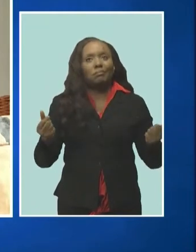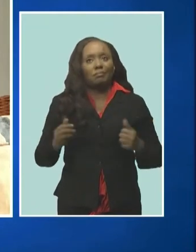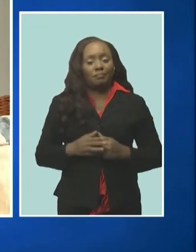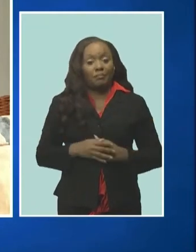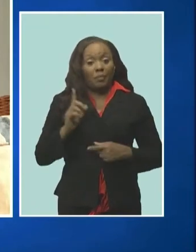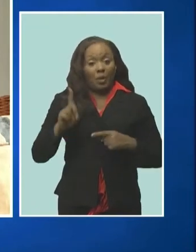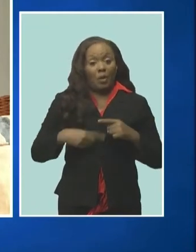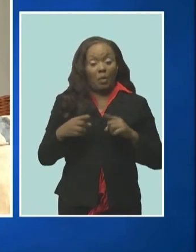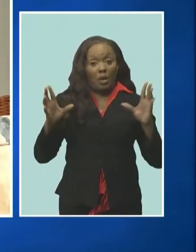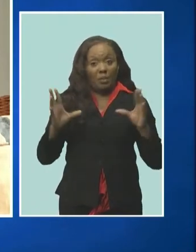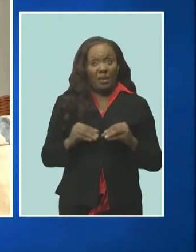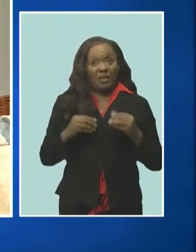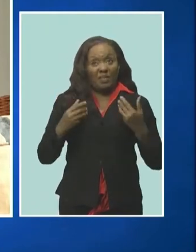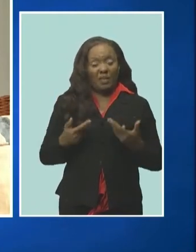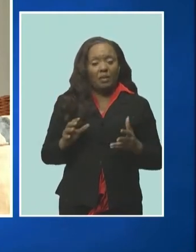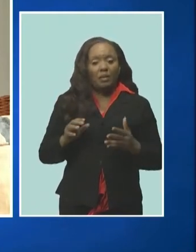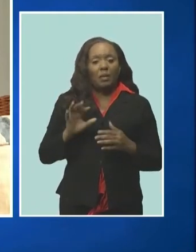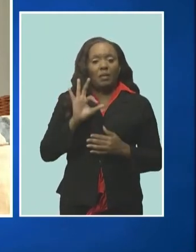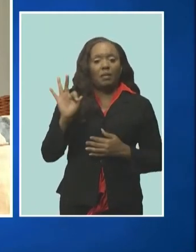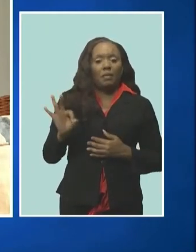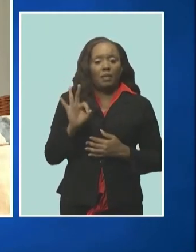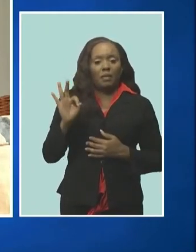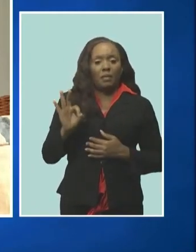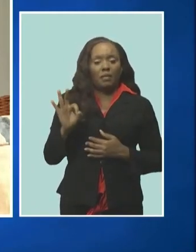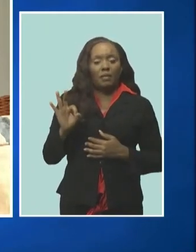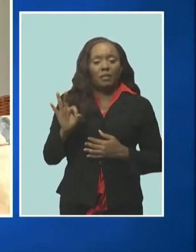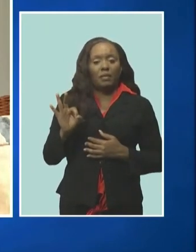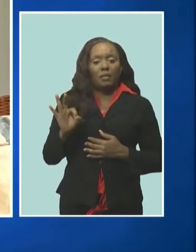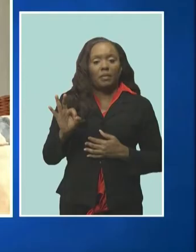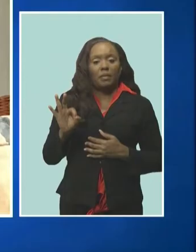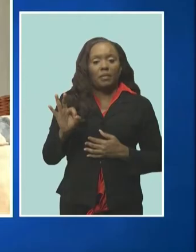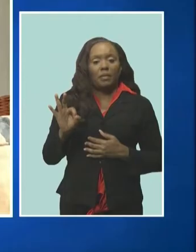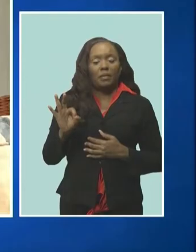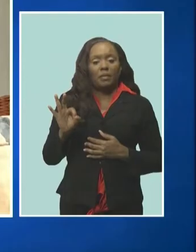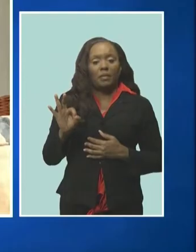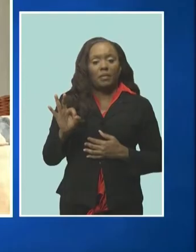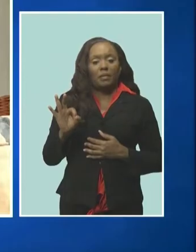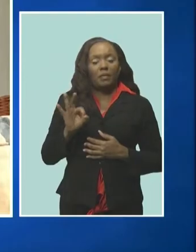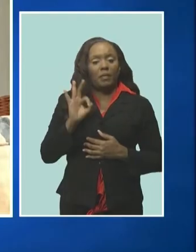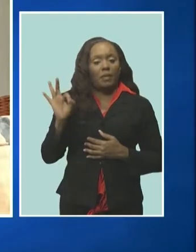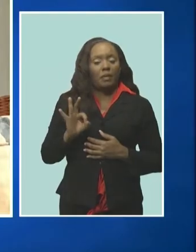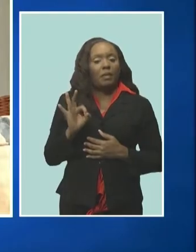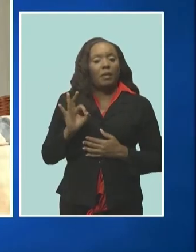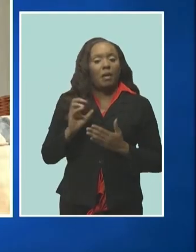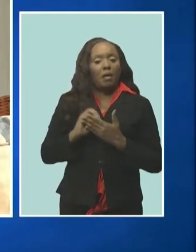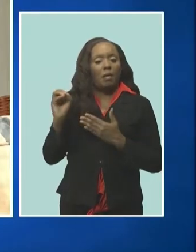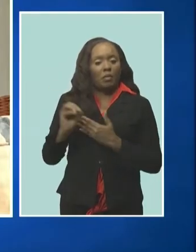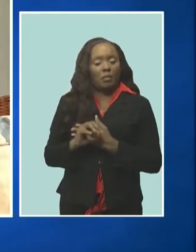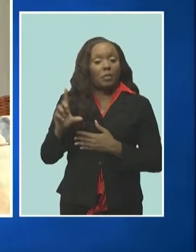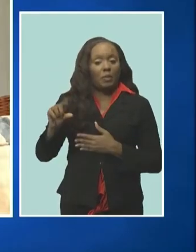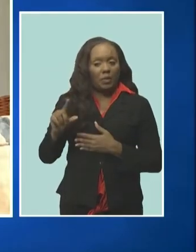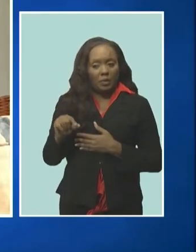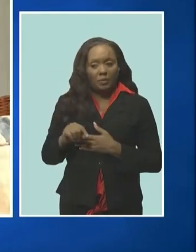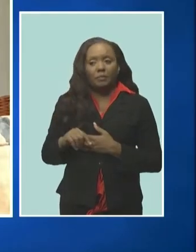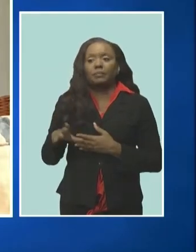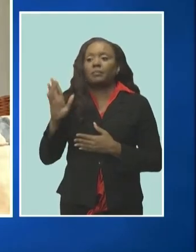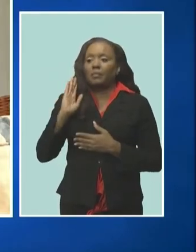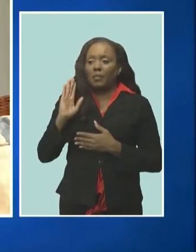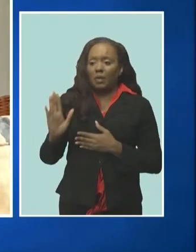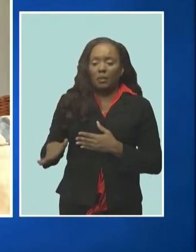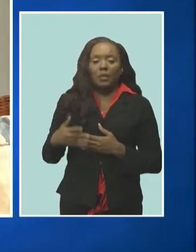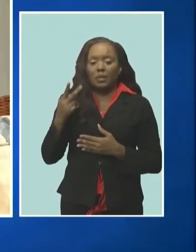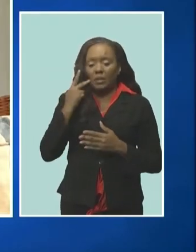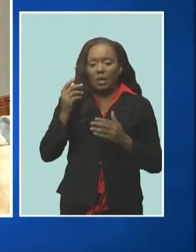the end on friday the 20th can endorse and which can then be used as a template going